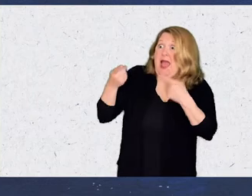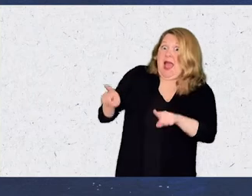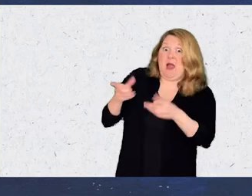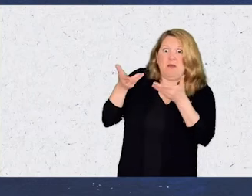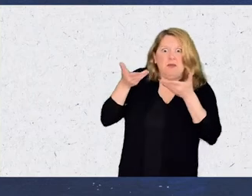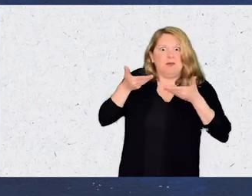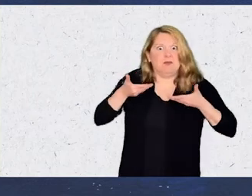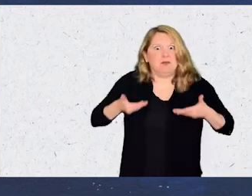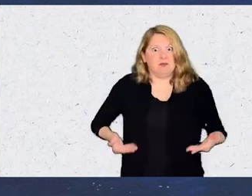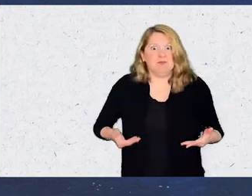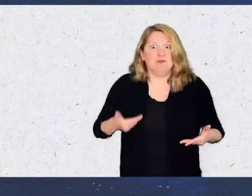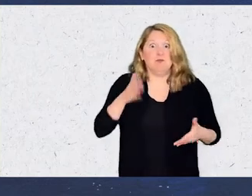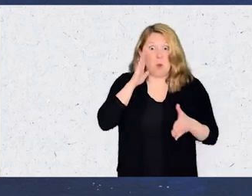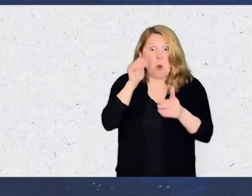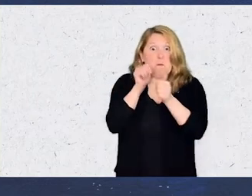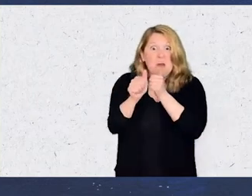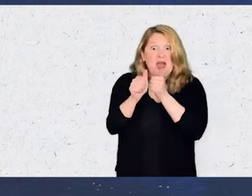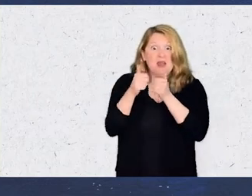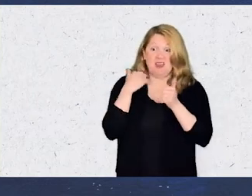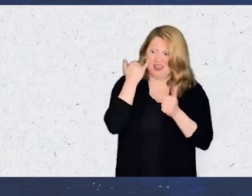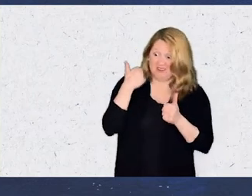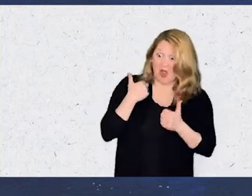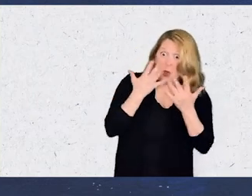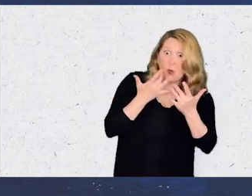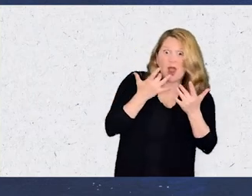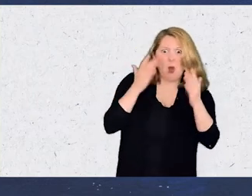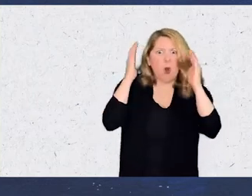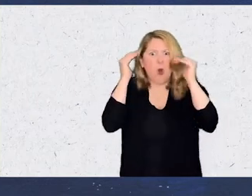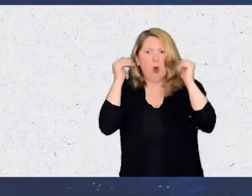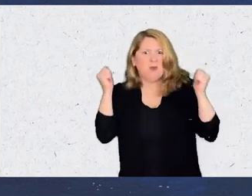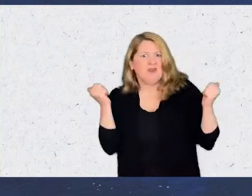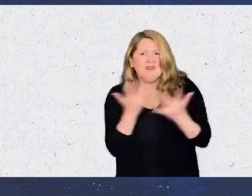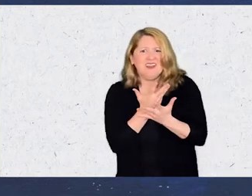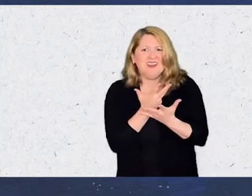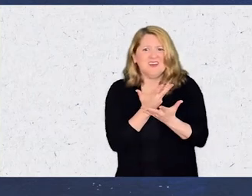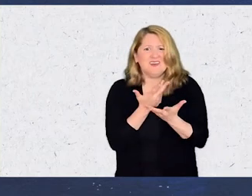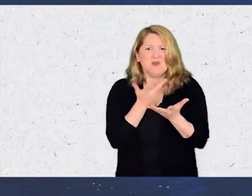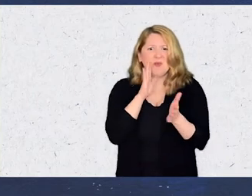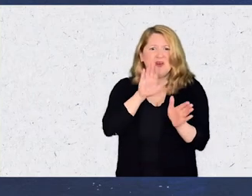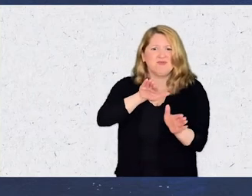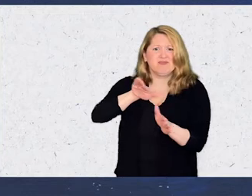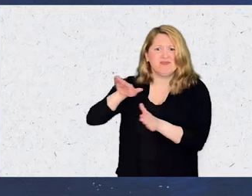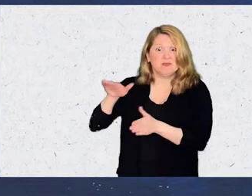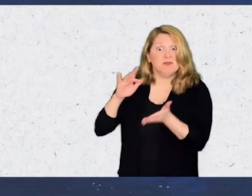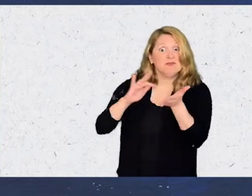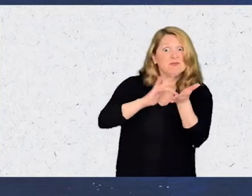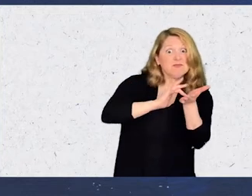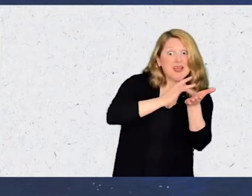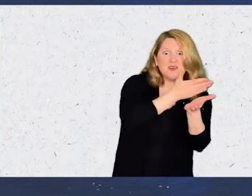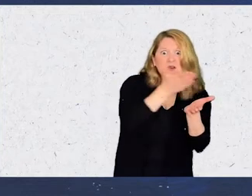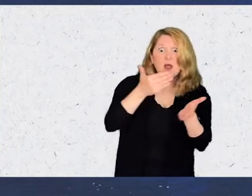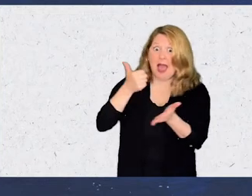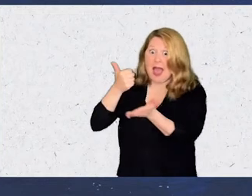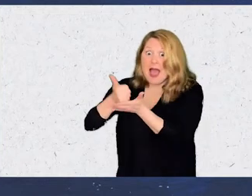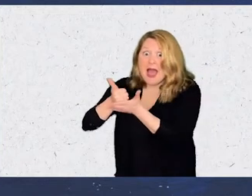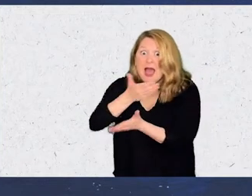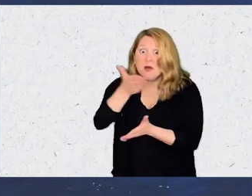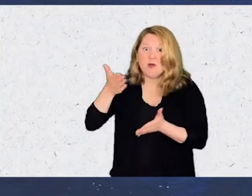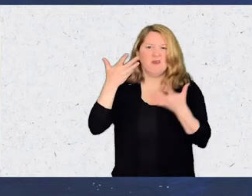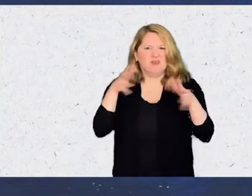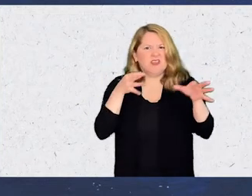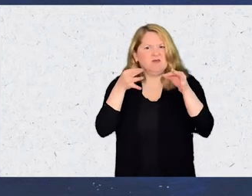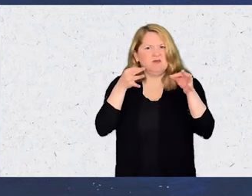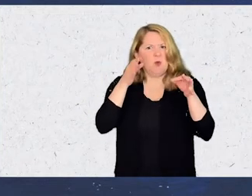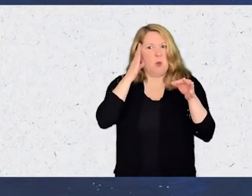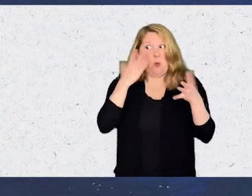upon me, and will pass if I wait, or hope, or fear. No medications or experts will define